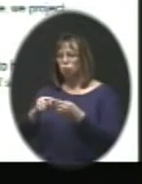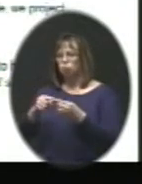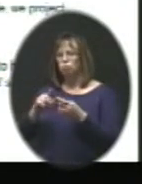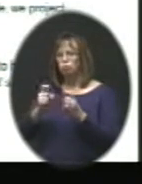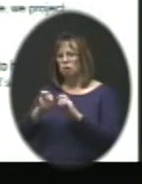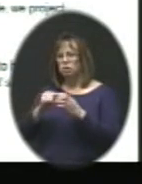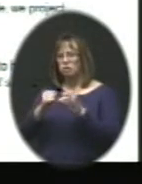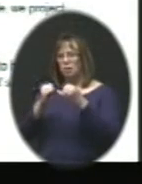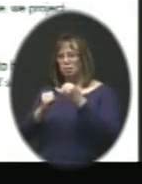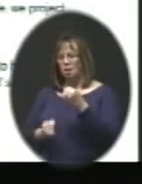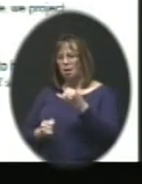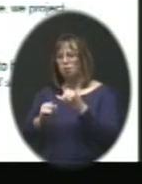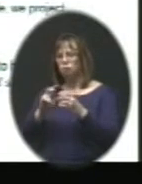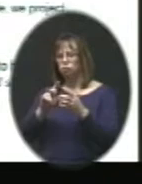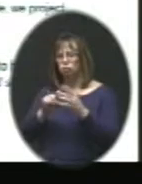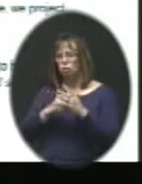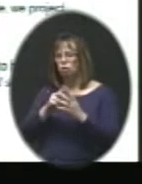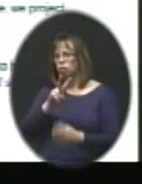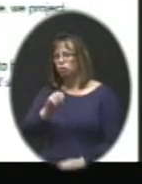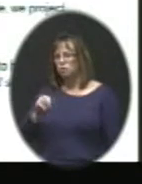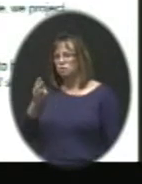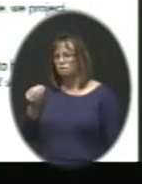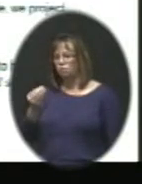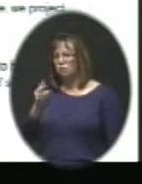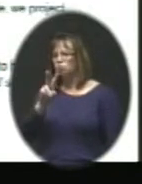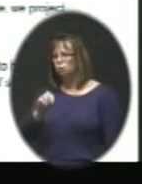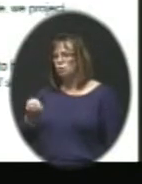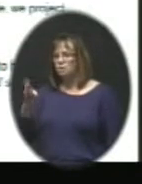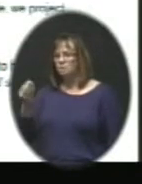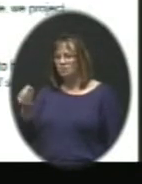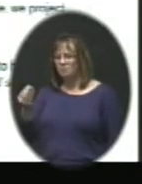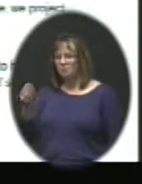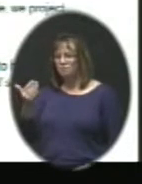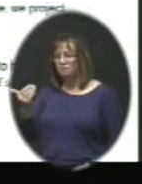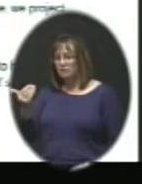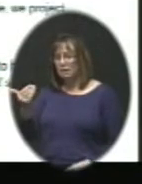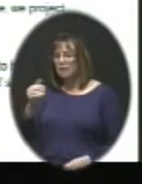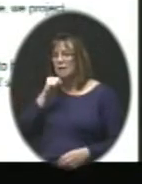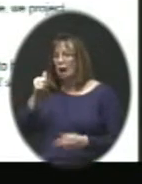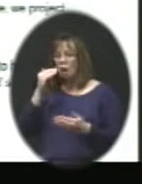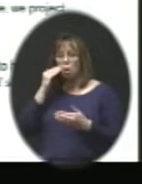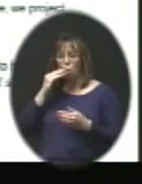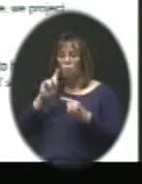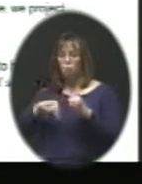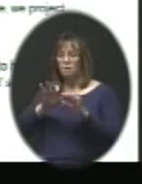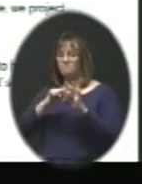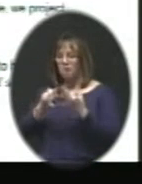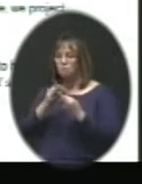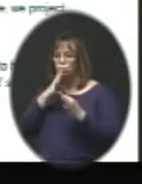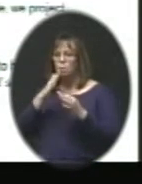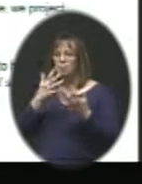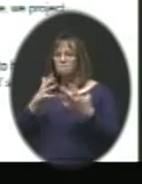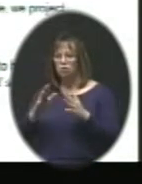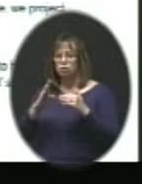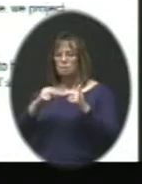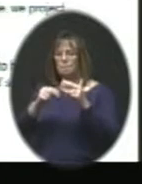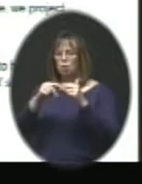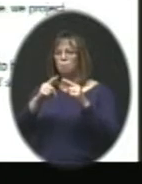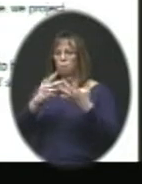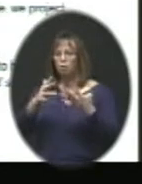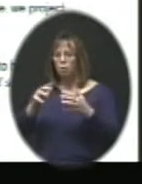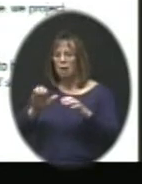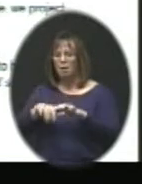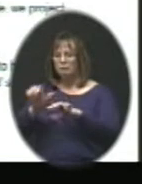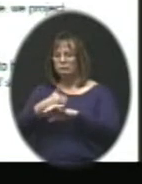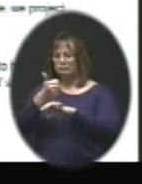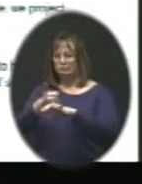that line starting in 2014-15, not knowing when families will start. that'll be fully developed. But we'll already have that on the map. And so